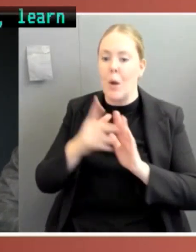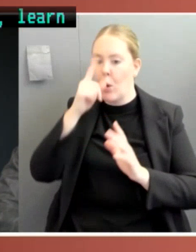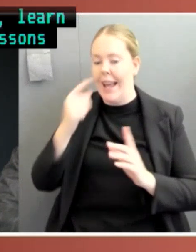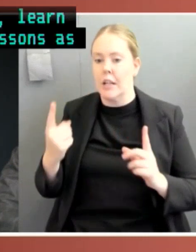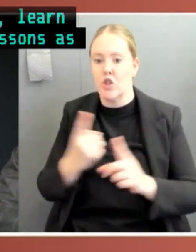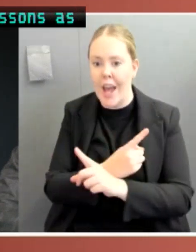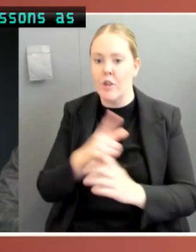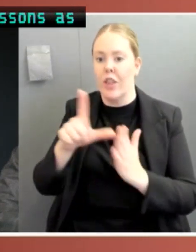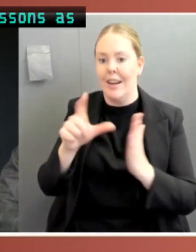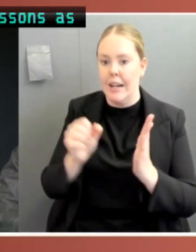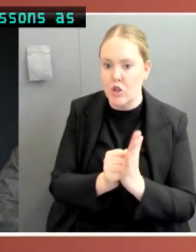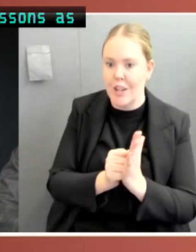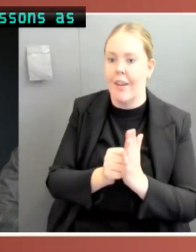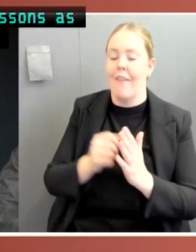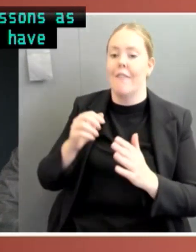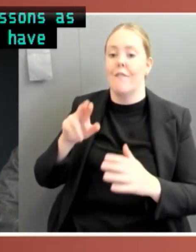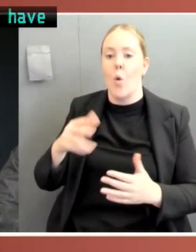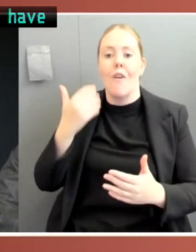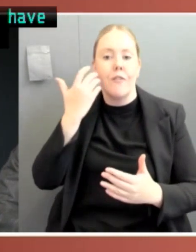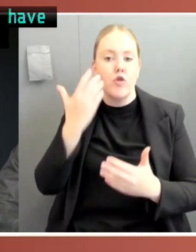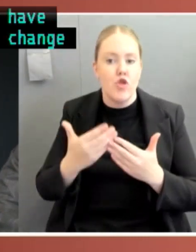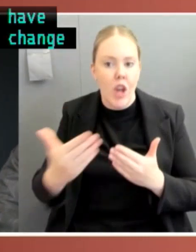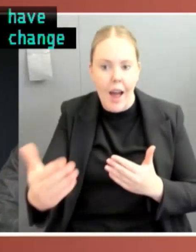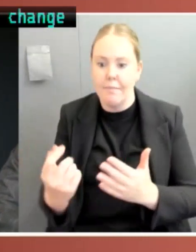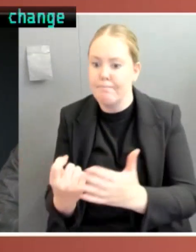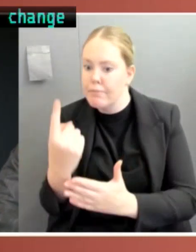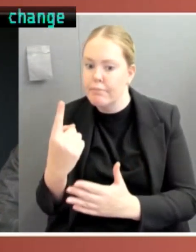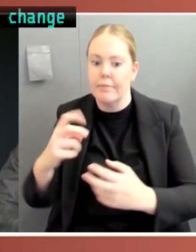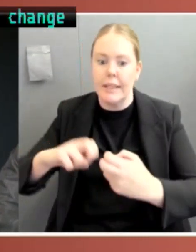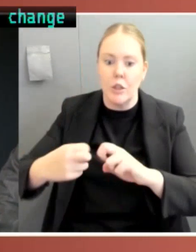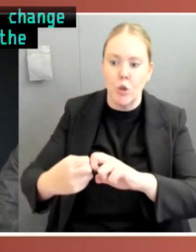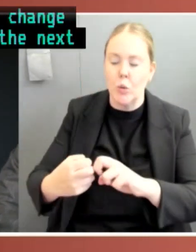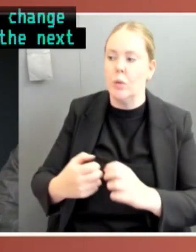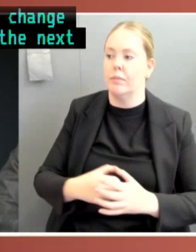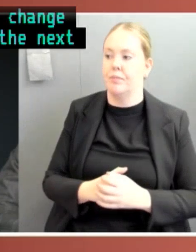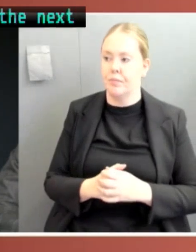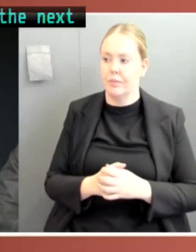is foreseeable the next crisis the next issue for which we would hope Parliament can perform better.